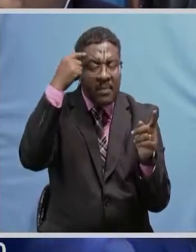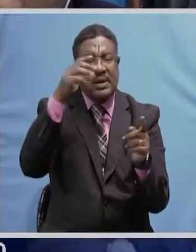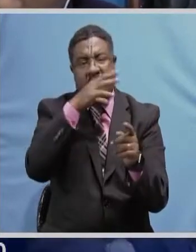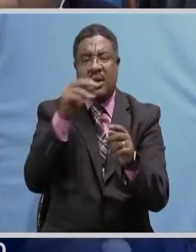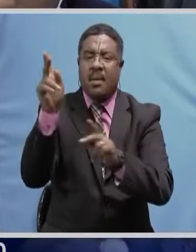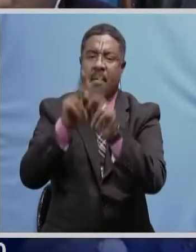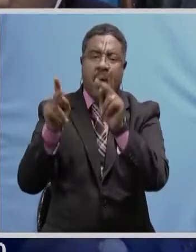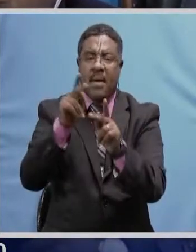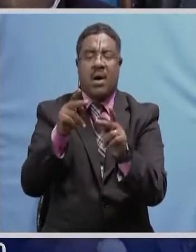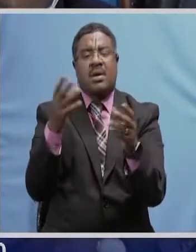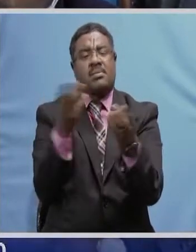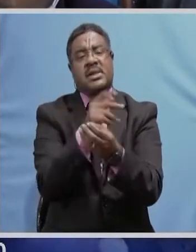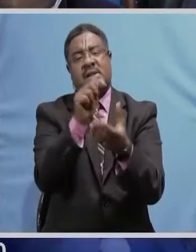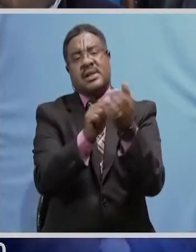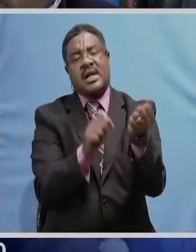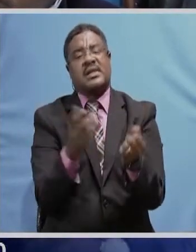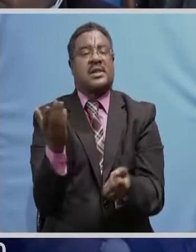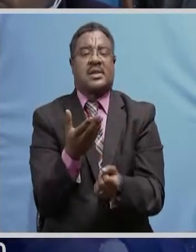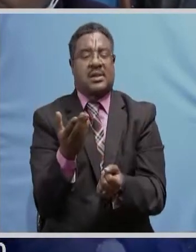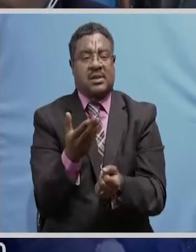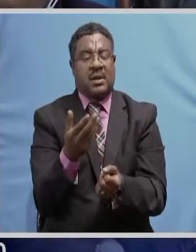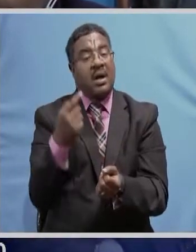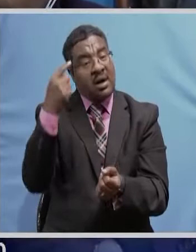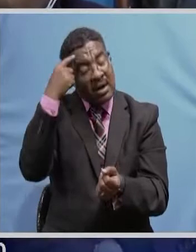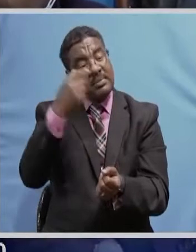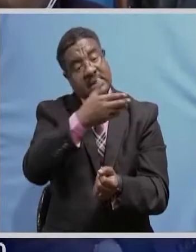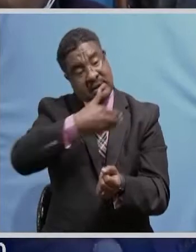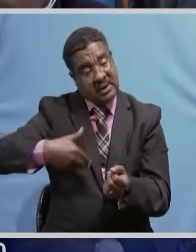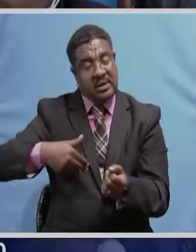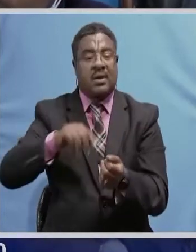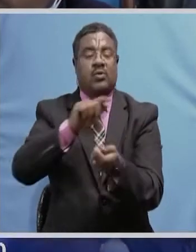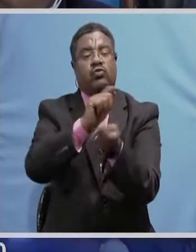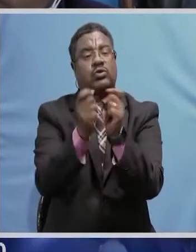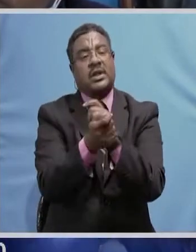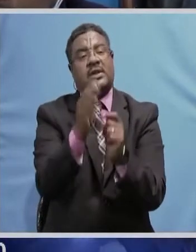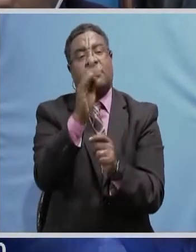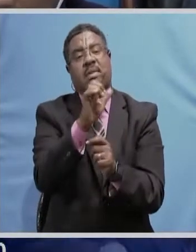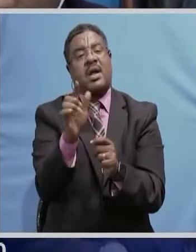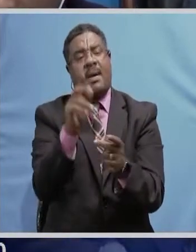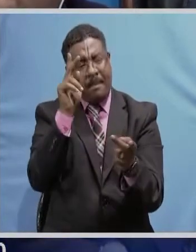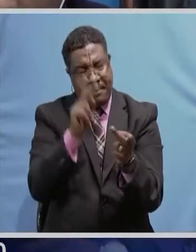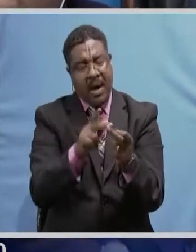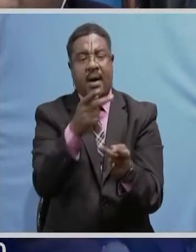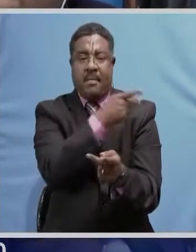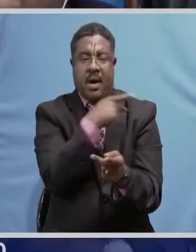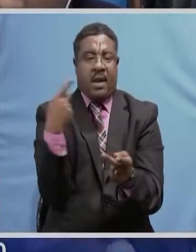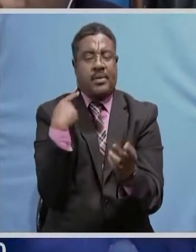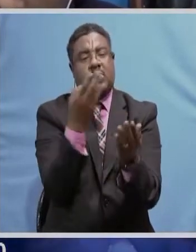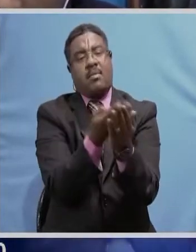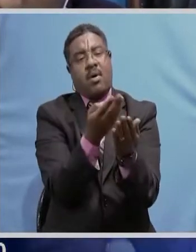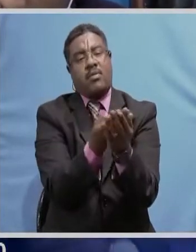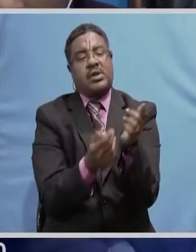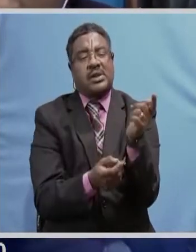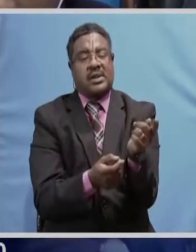public on whether government was committed to amending the bill as proposed by Parliamentary Committee. The publication of the